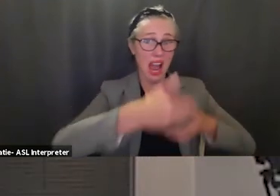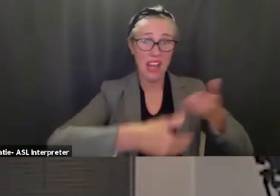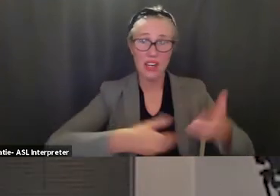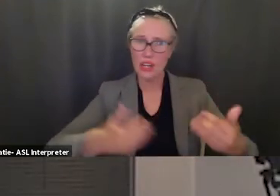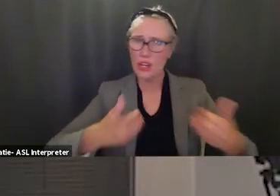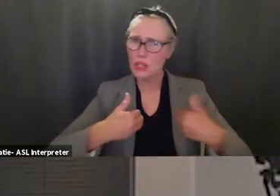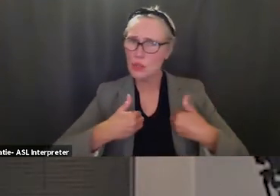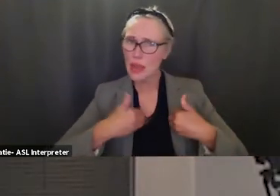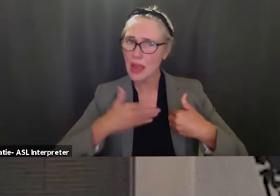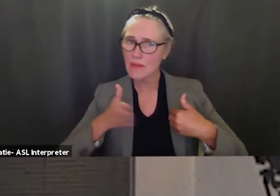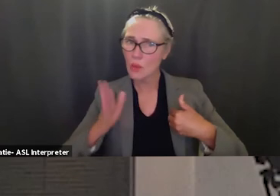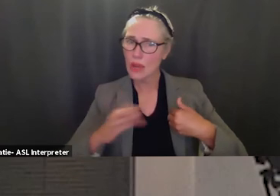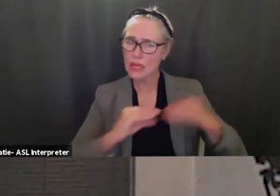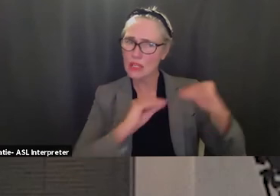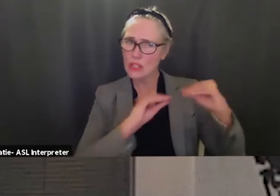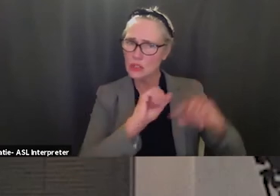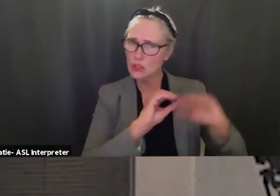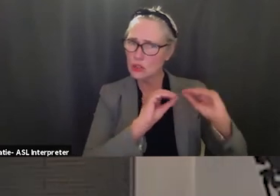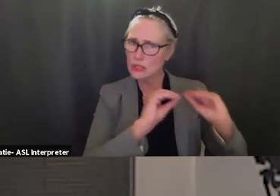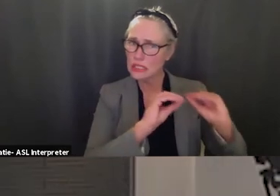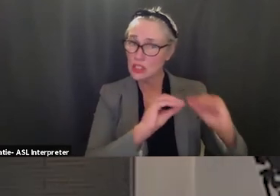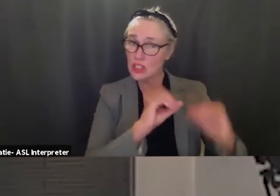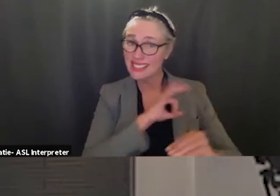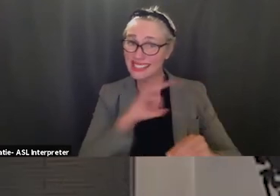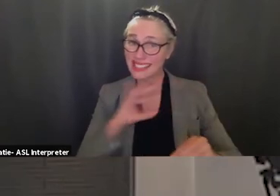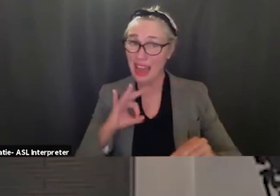we continue this training for our staff